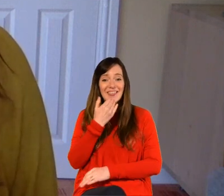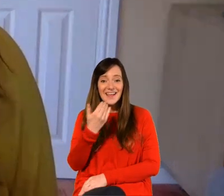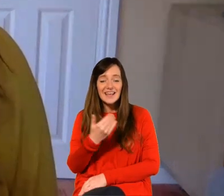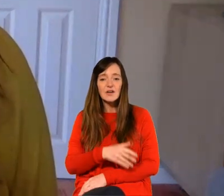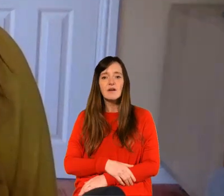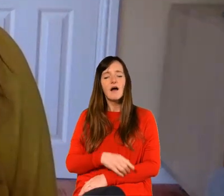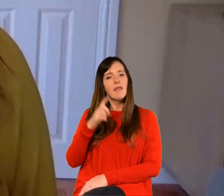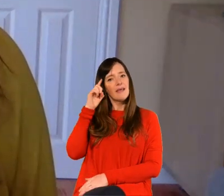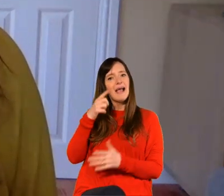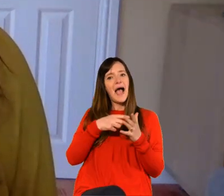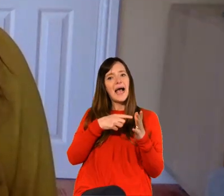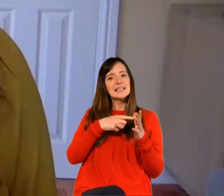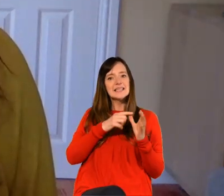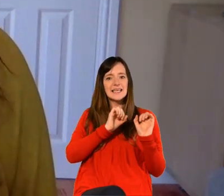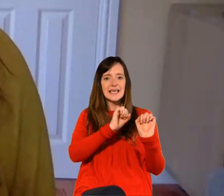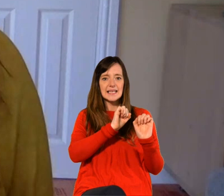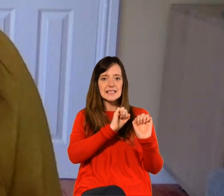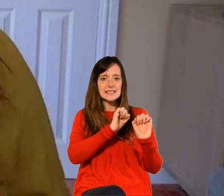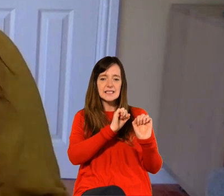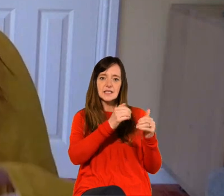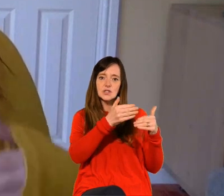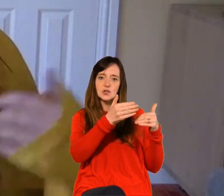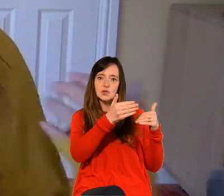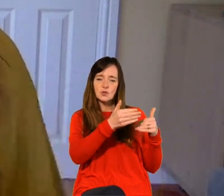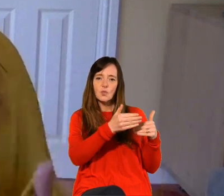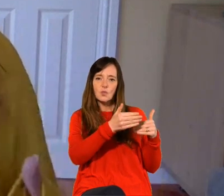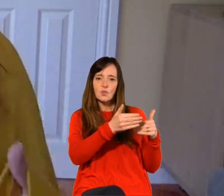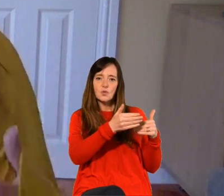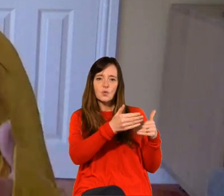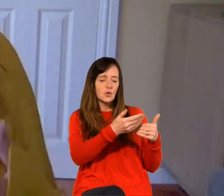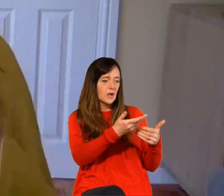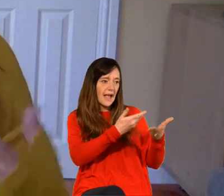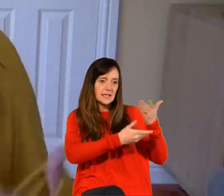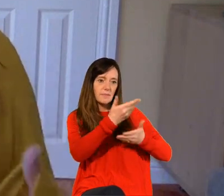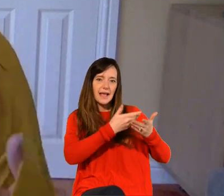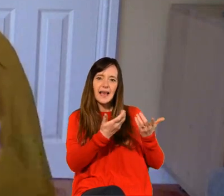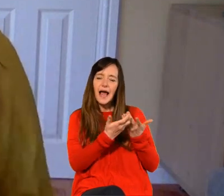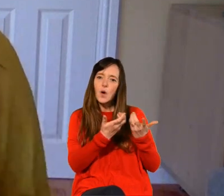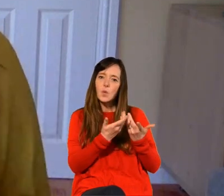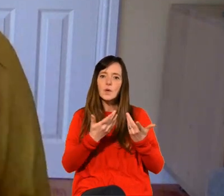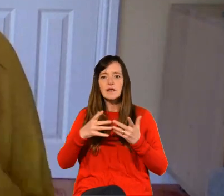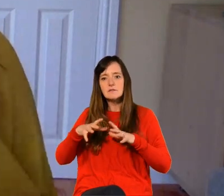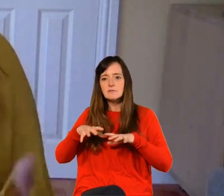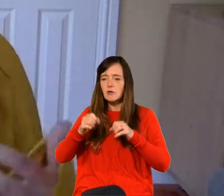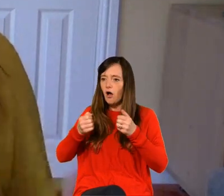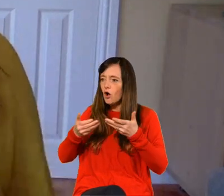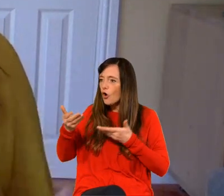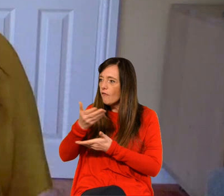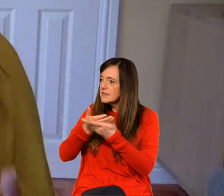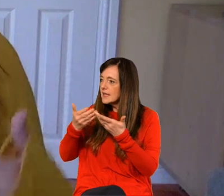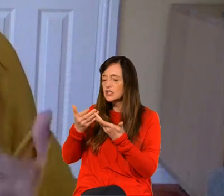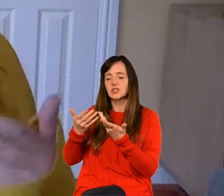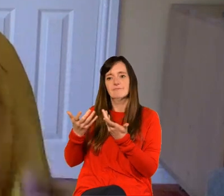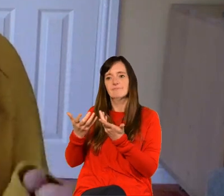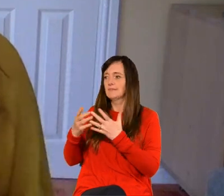andy picked up on this in in his talk a few minutes ago and he was saying how we cultivate conversations with friends by asking the question how are you doing